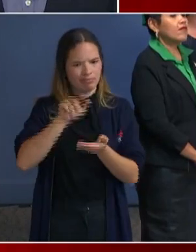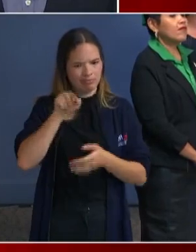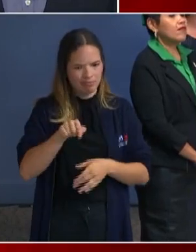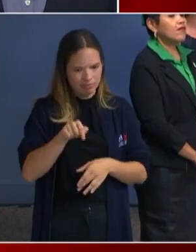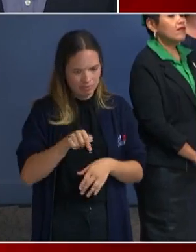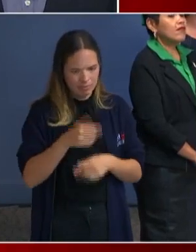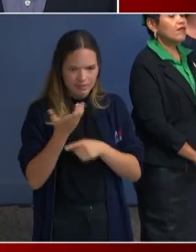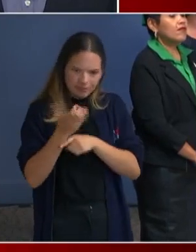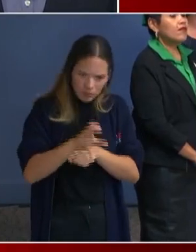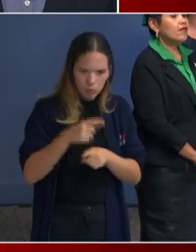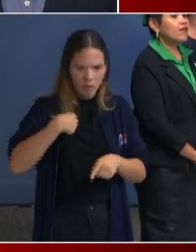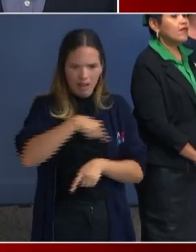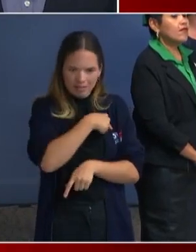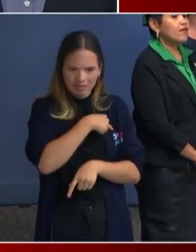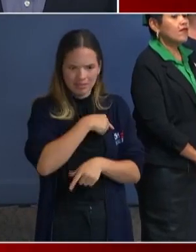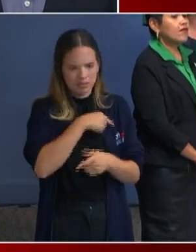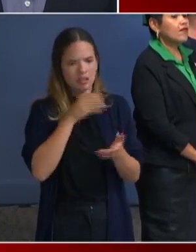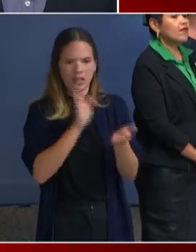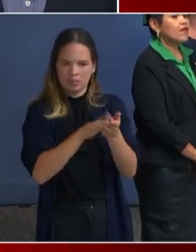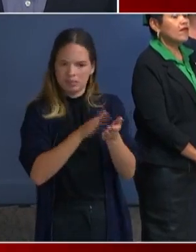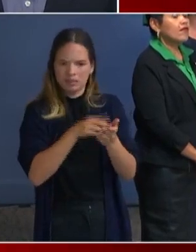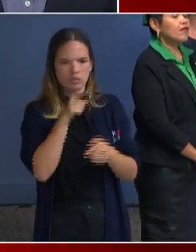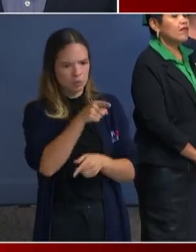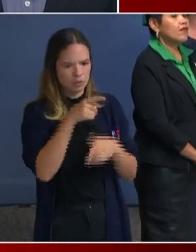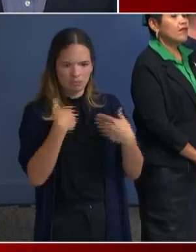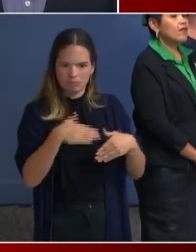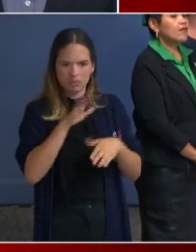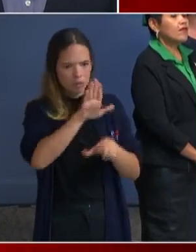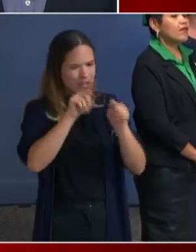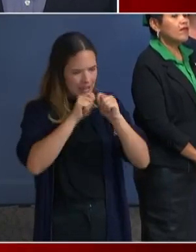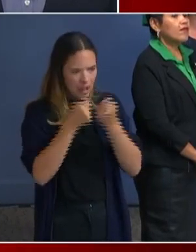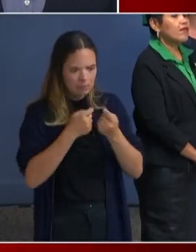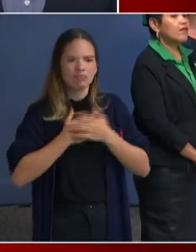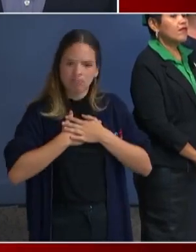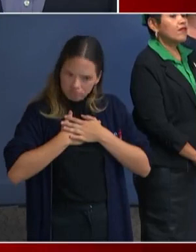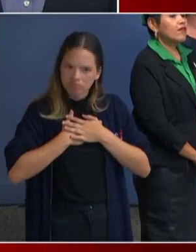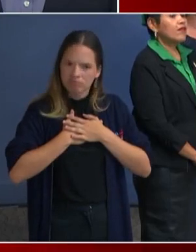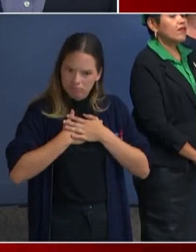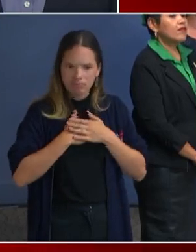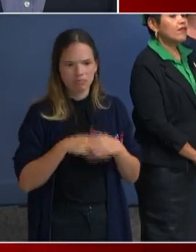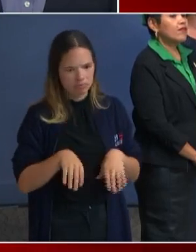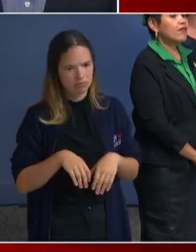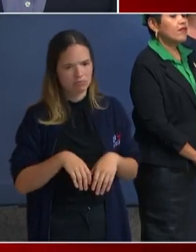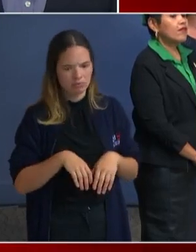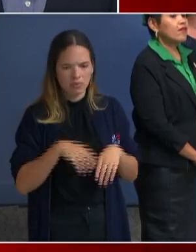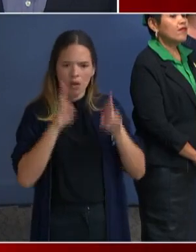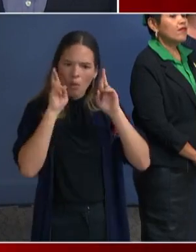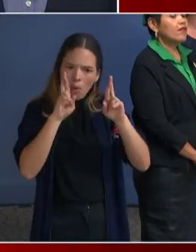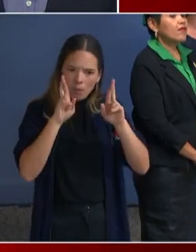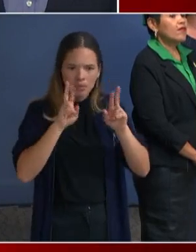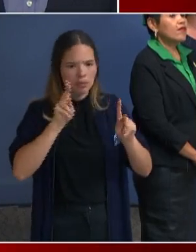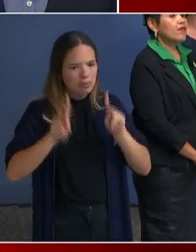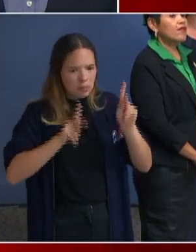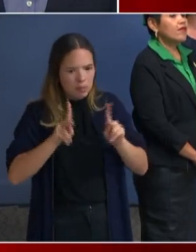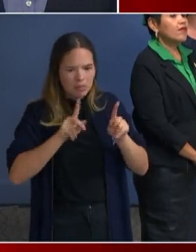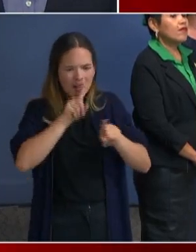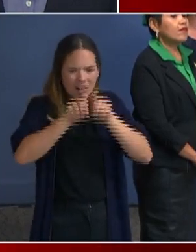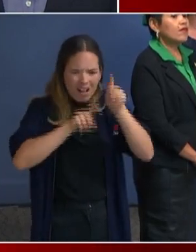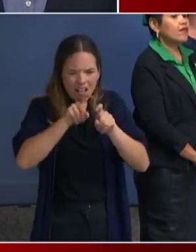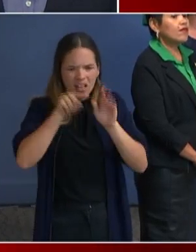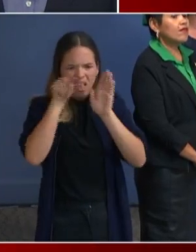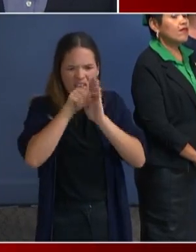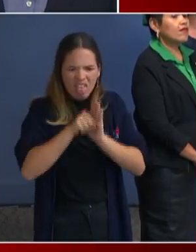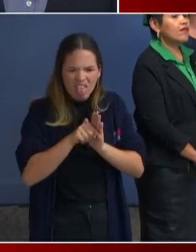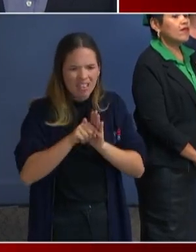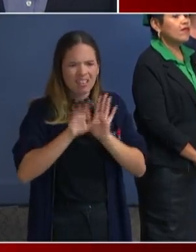And I applaud you and I applaud your team. And I hope that people here asking the negative questions look at the positive